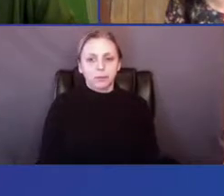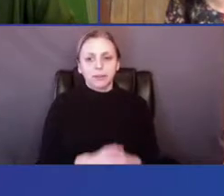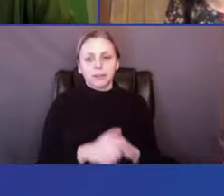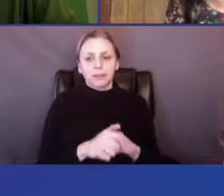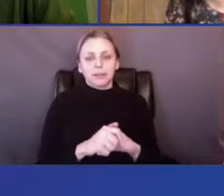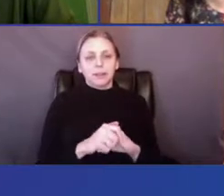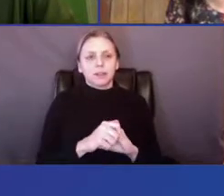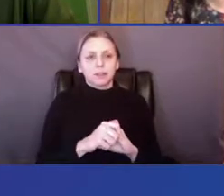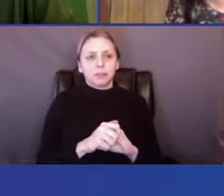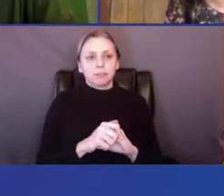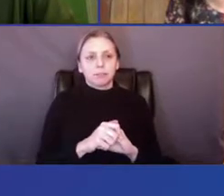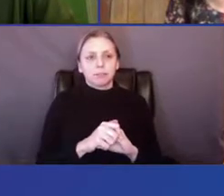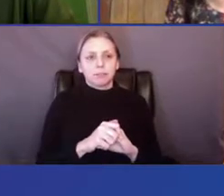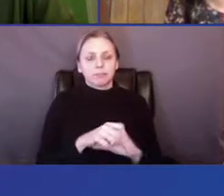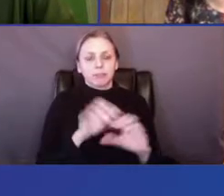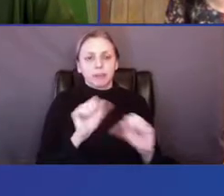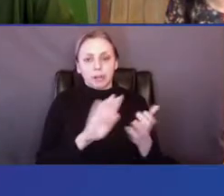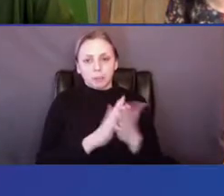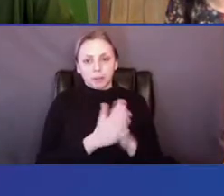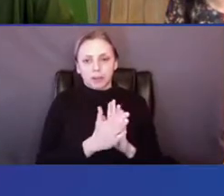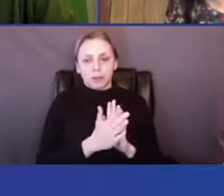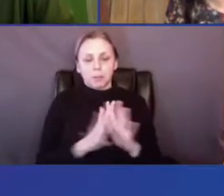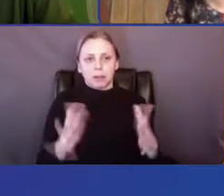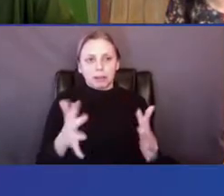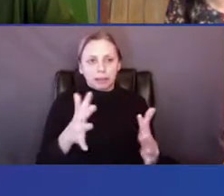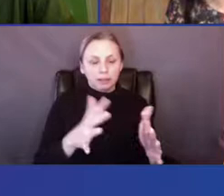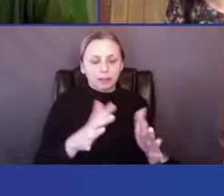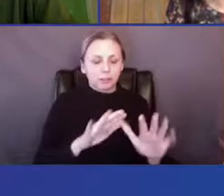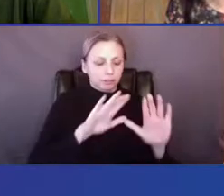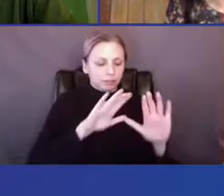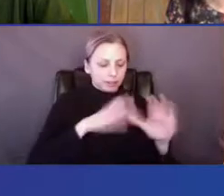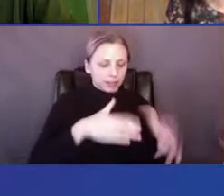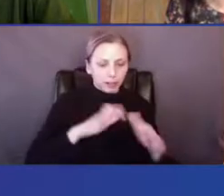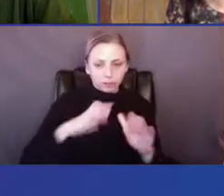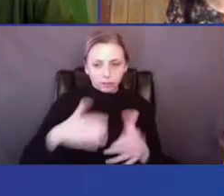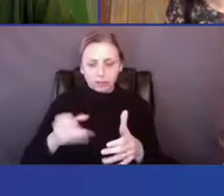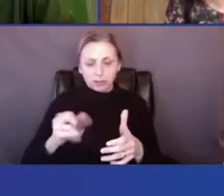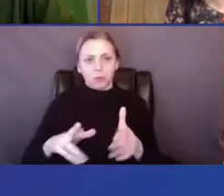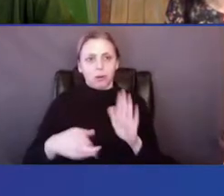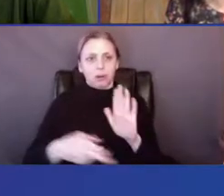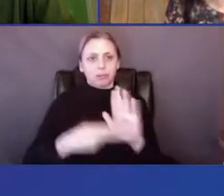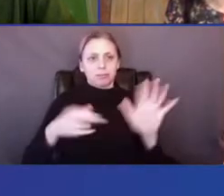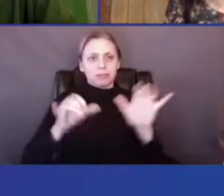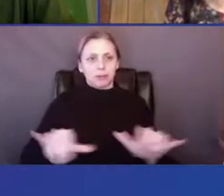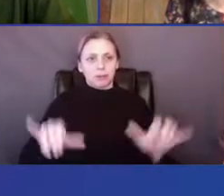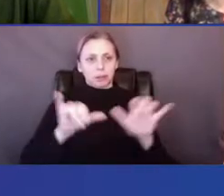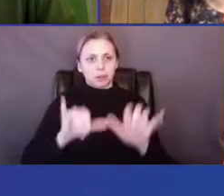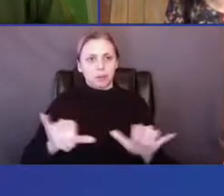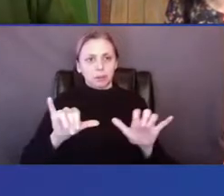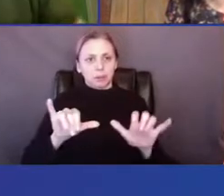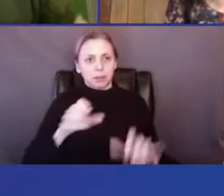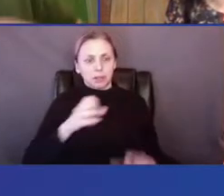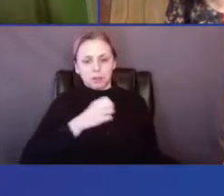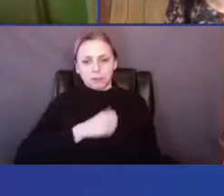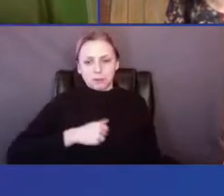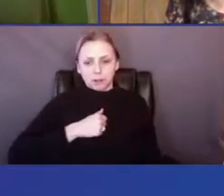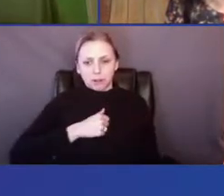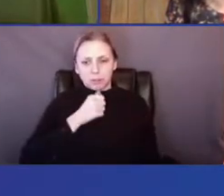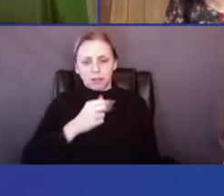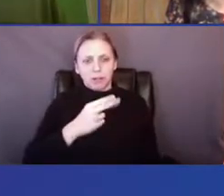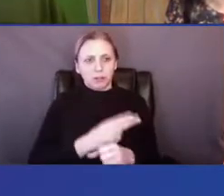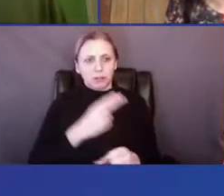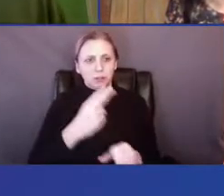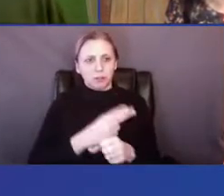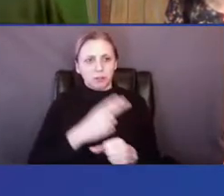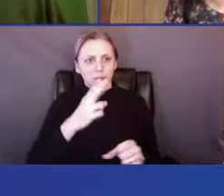kind of, uh, categorizing or, or stereotyping. I, I'm, I'm sorry. I'm using words that I